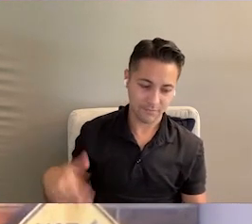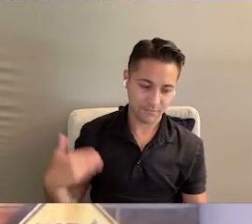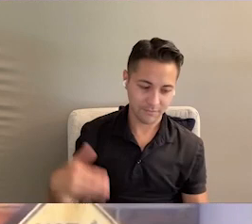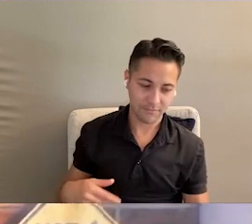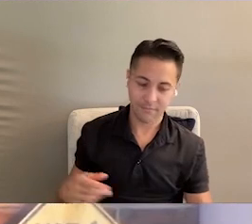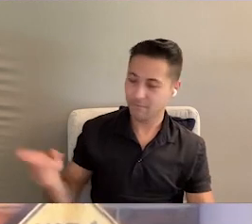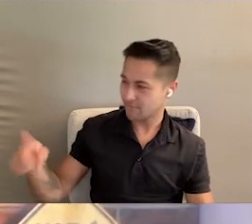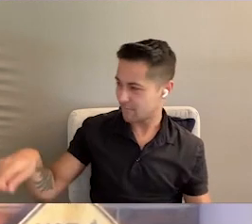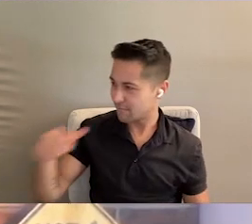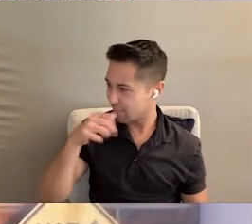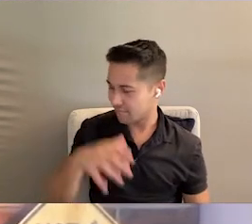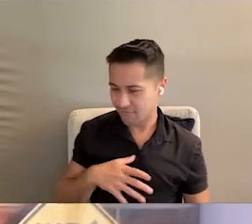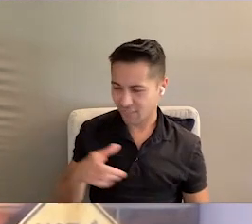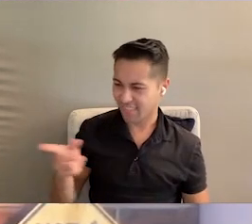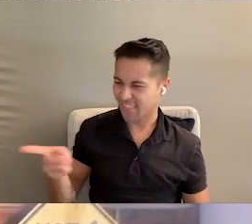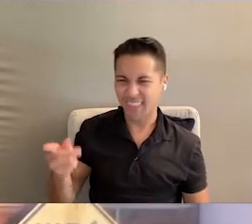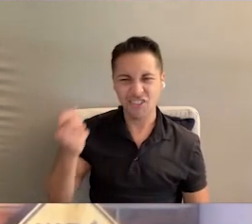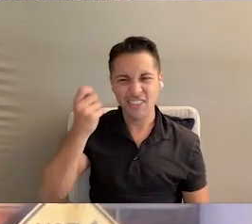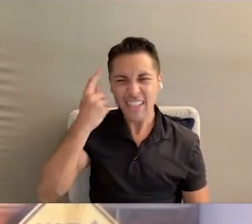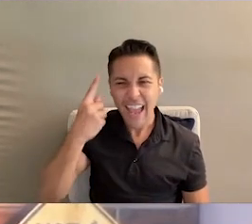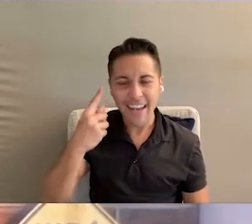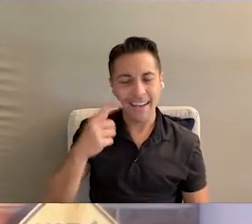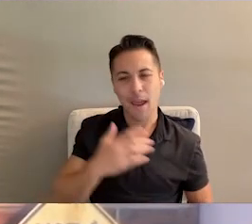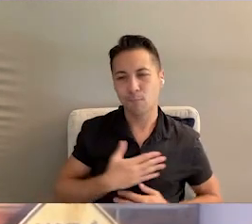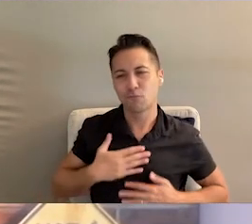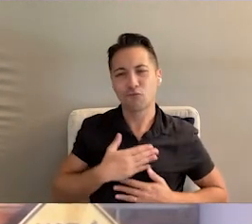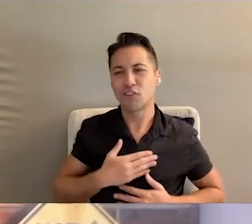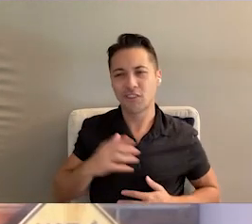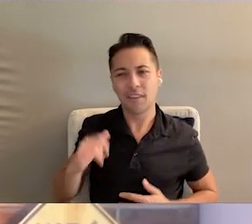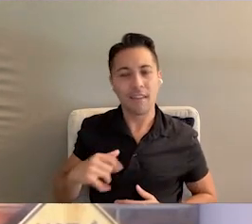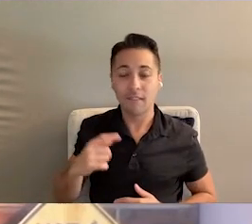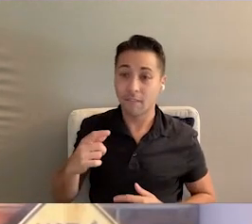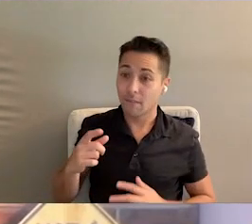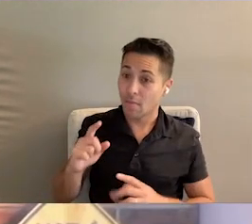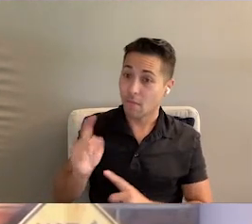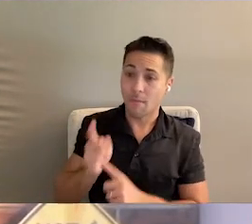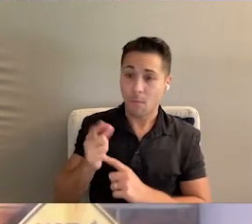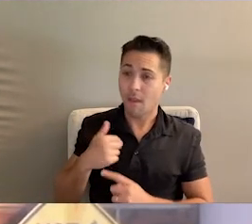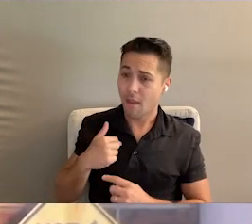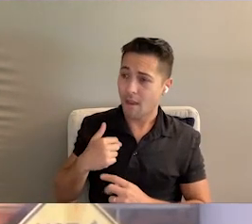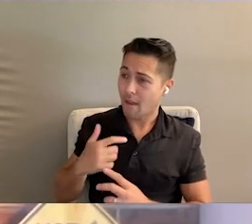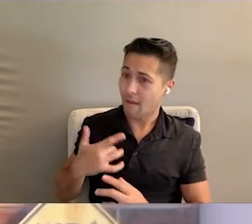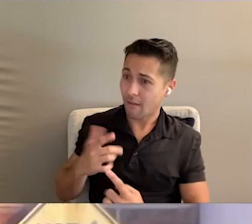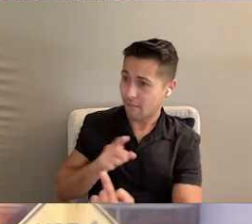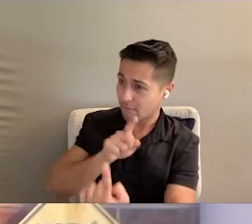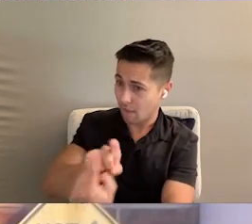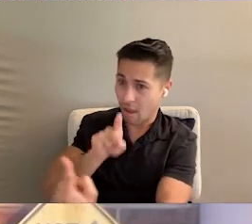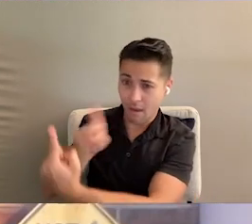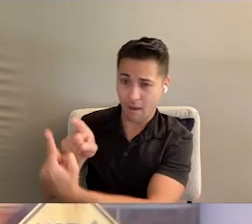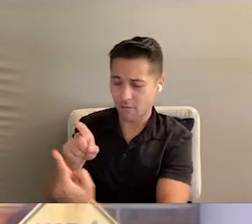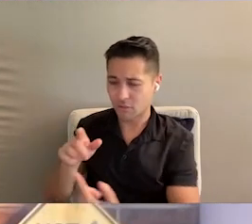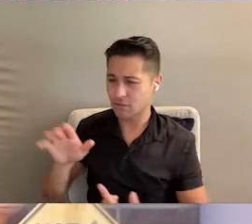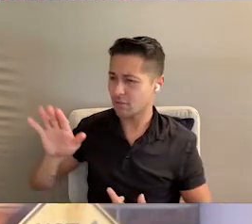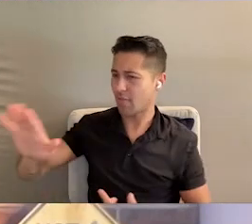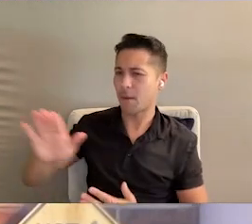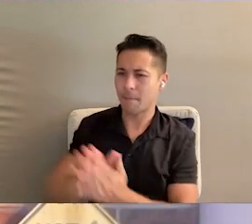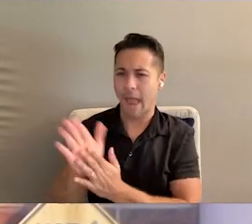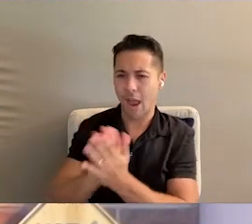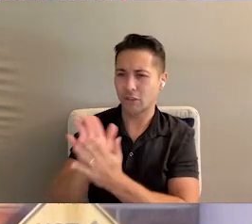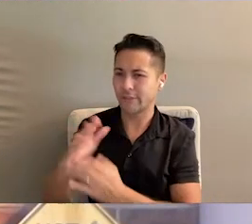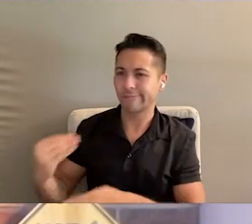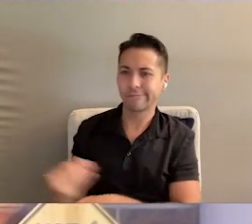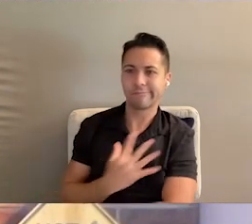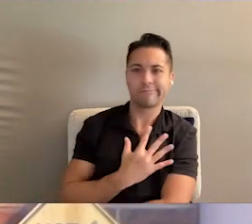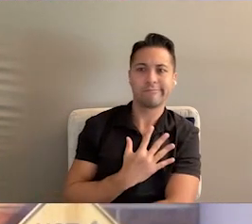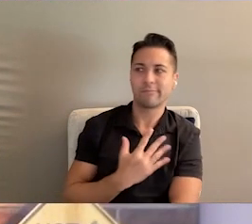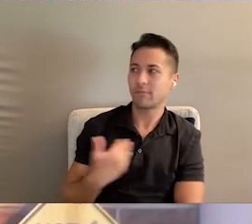My goodness, those ladies, you guys just, you just get it. And I appreciate that. From the moment that I had the honor of meeting you, just passion just pours out of